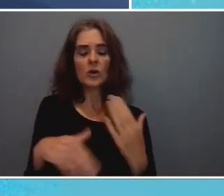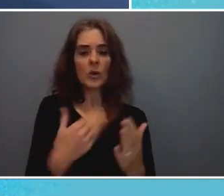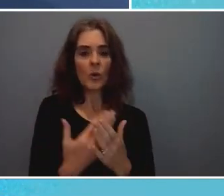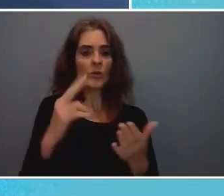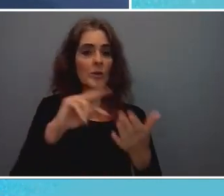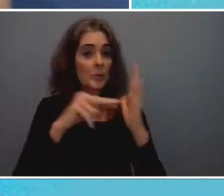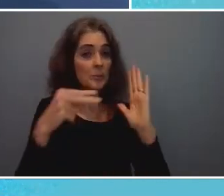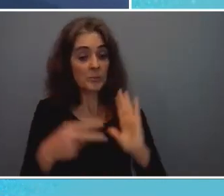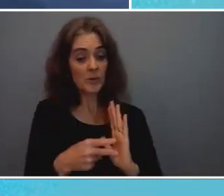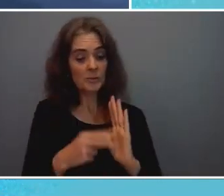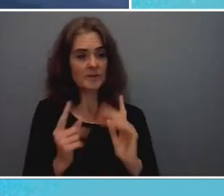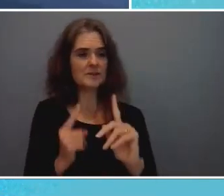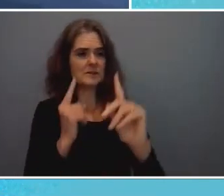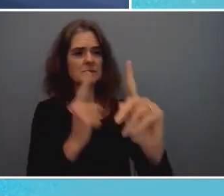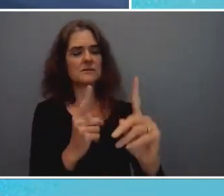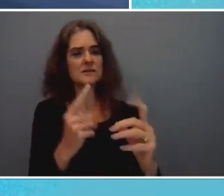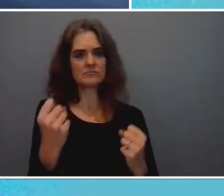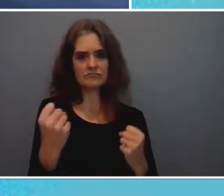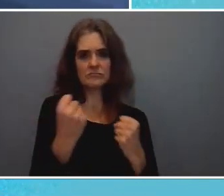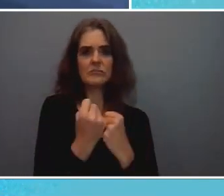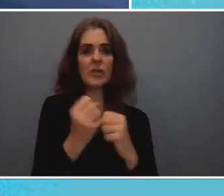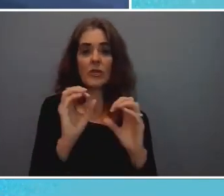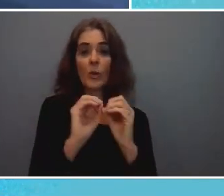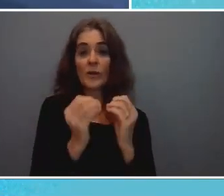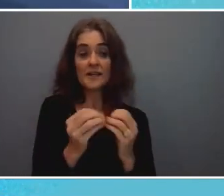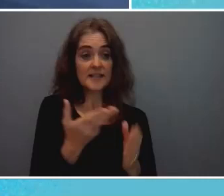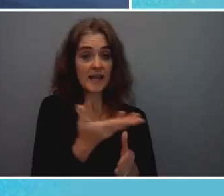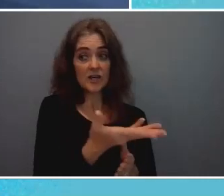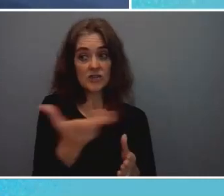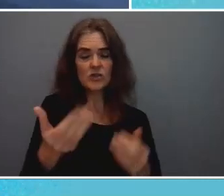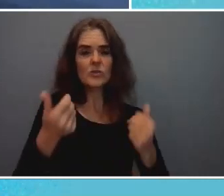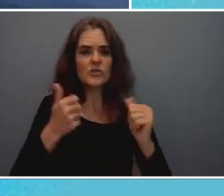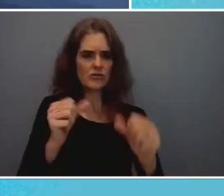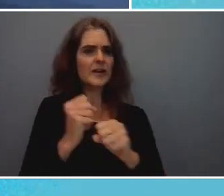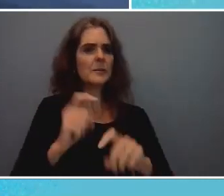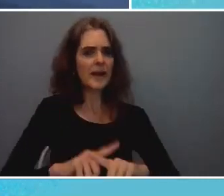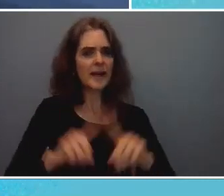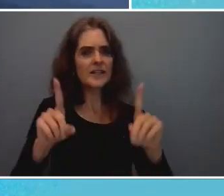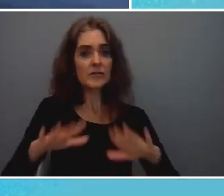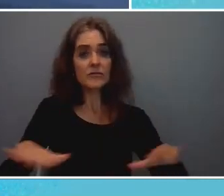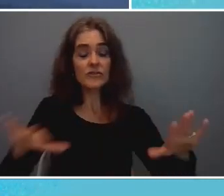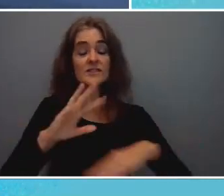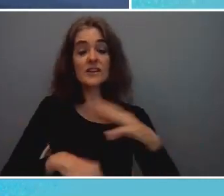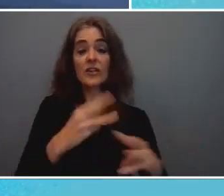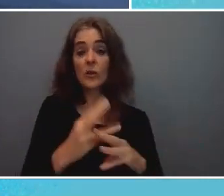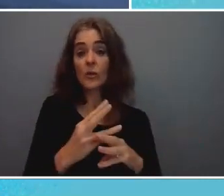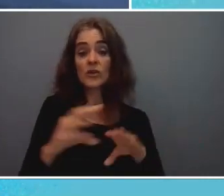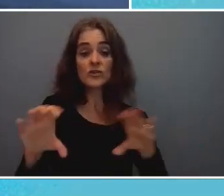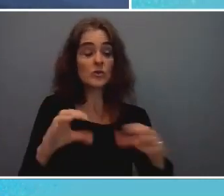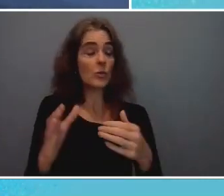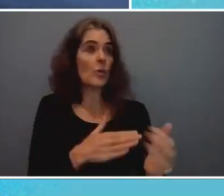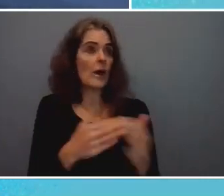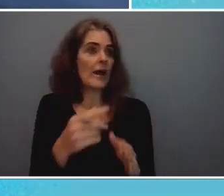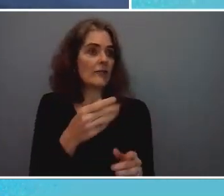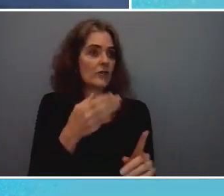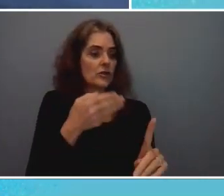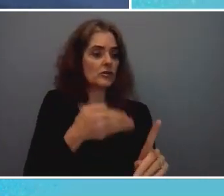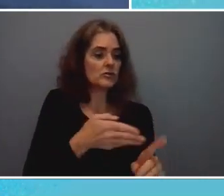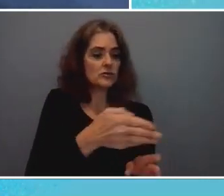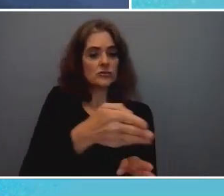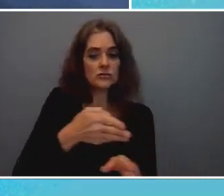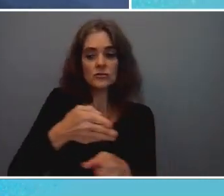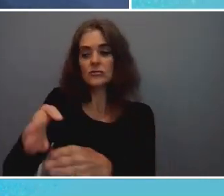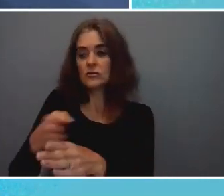to help the organizations that are trying to make a difference in the world do what they do more effectively, more efficiently,